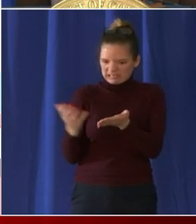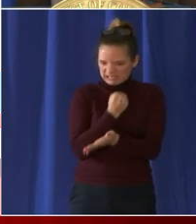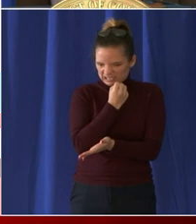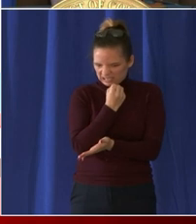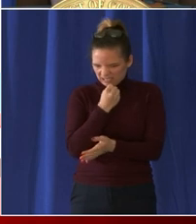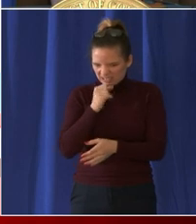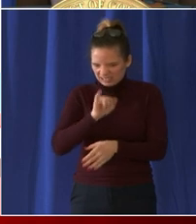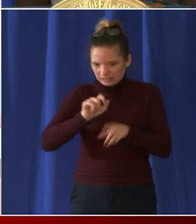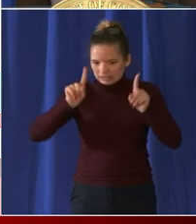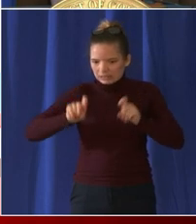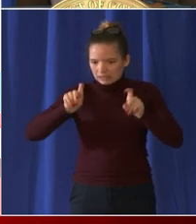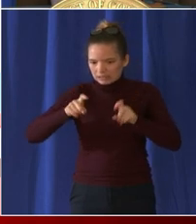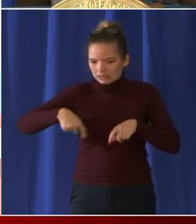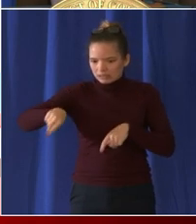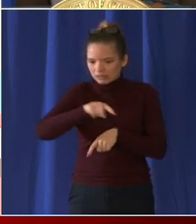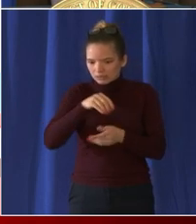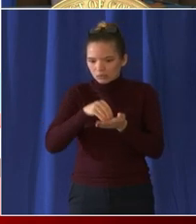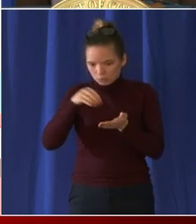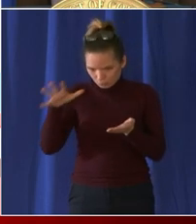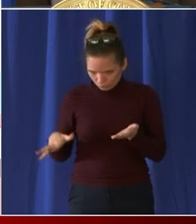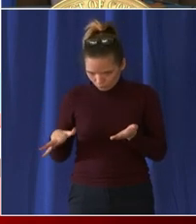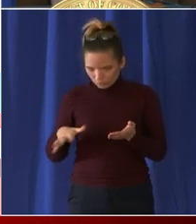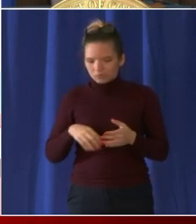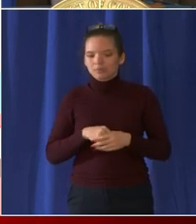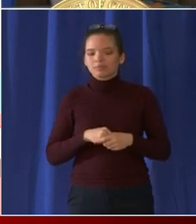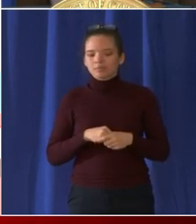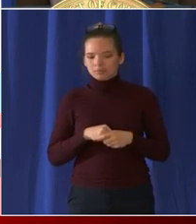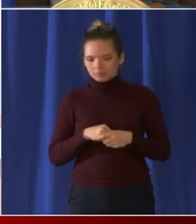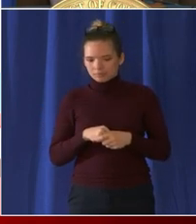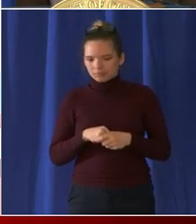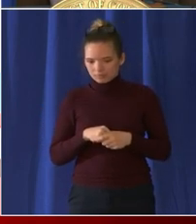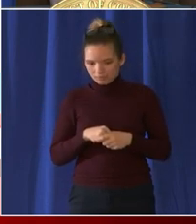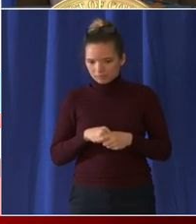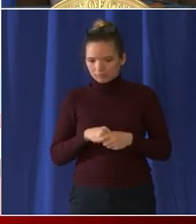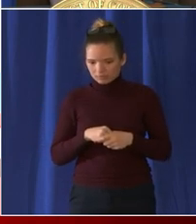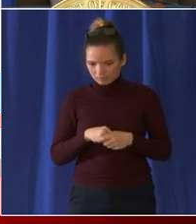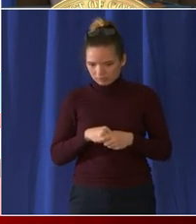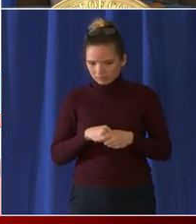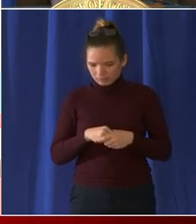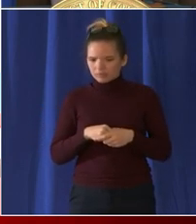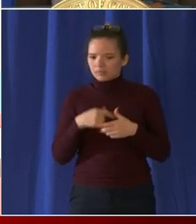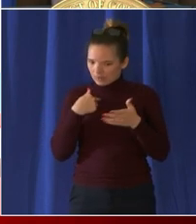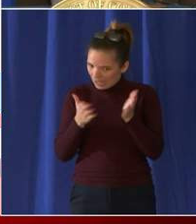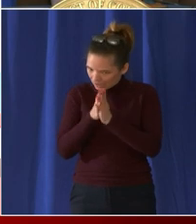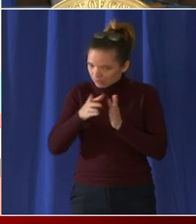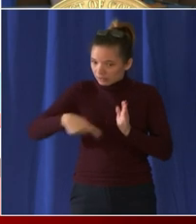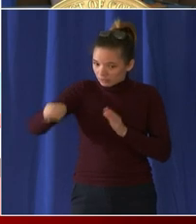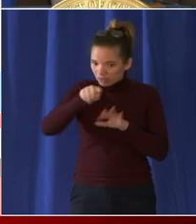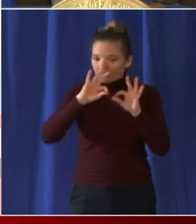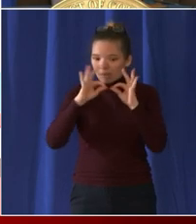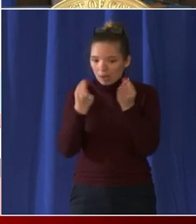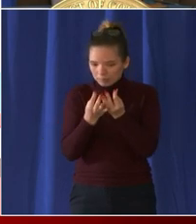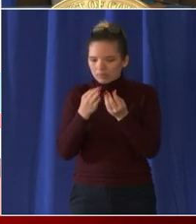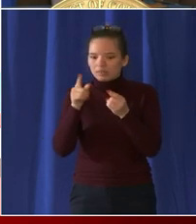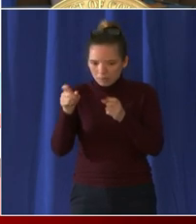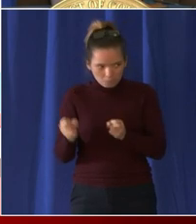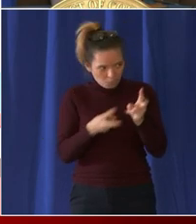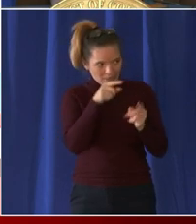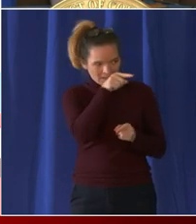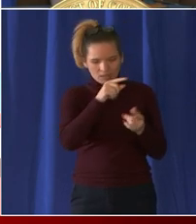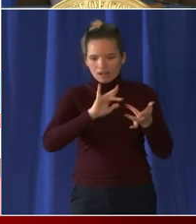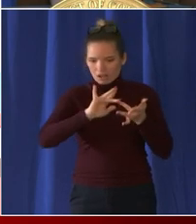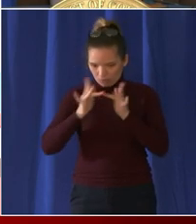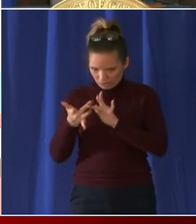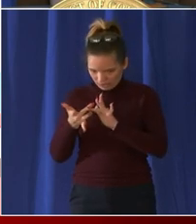and we asked families to upload their results to a website DCPS has been